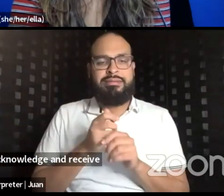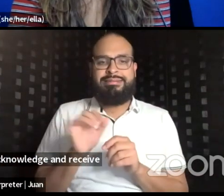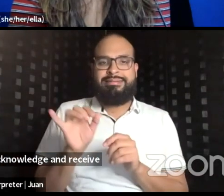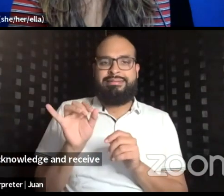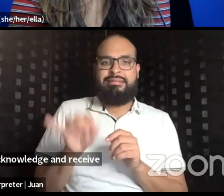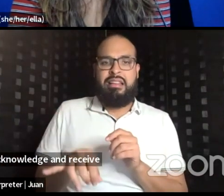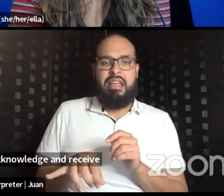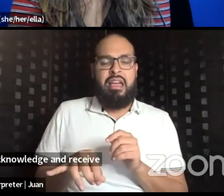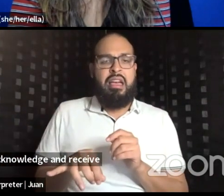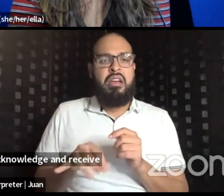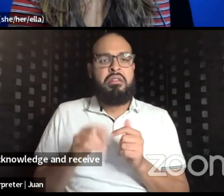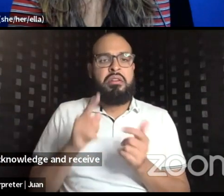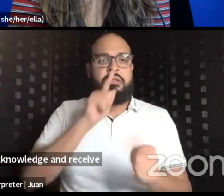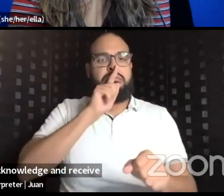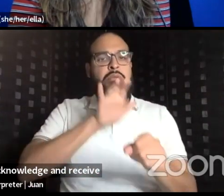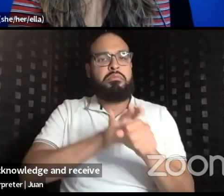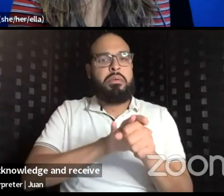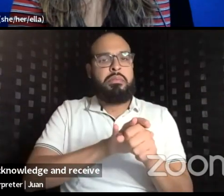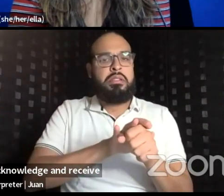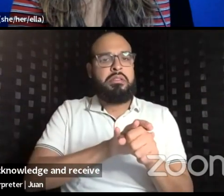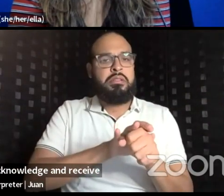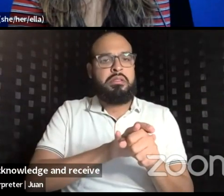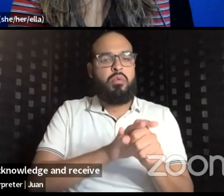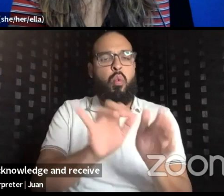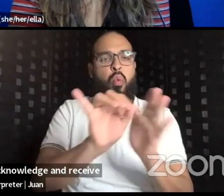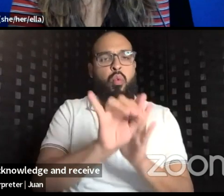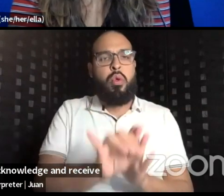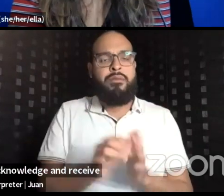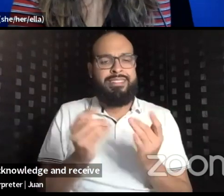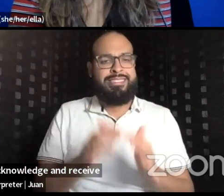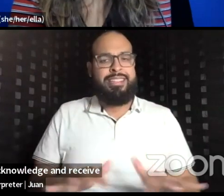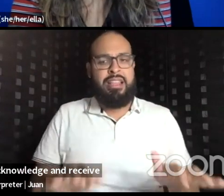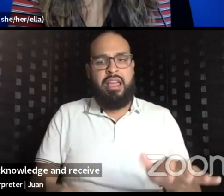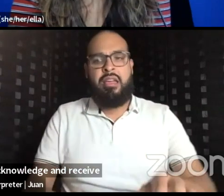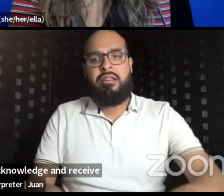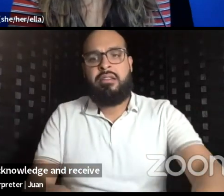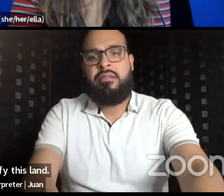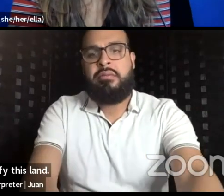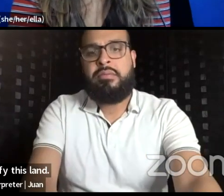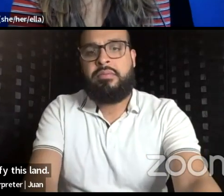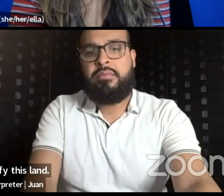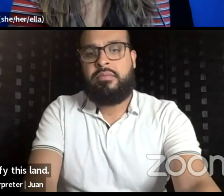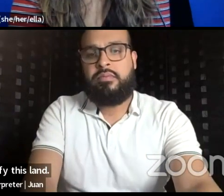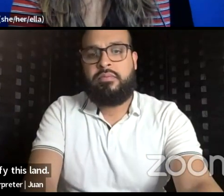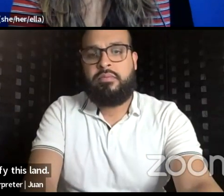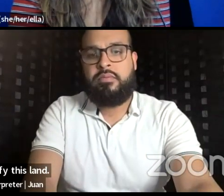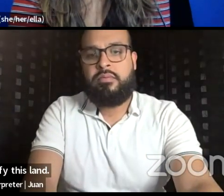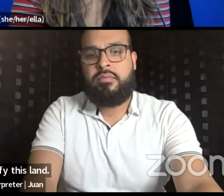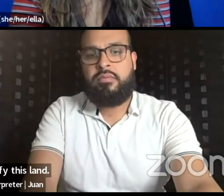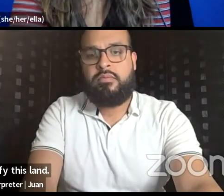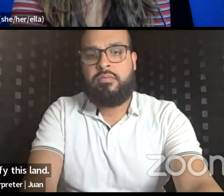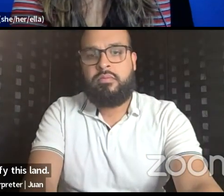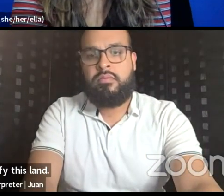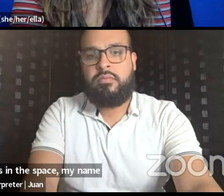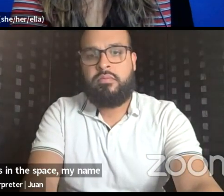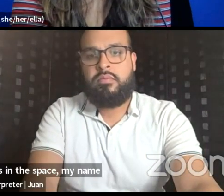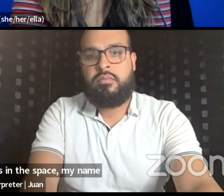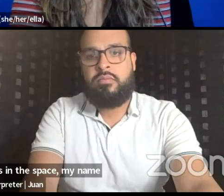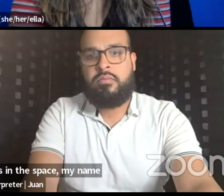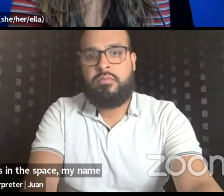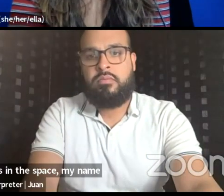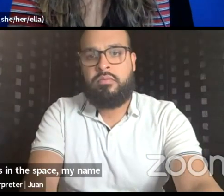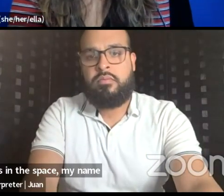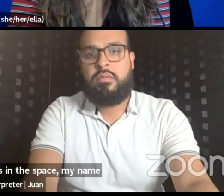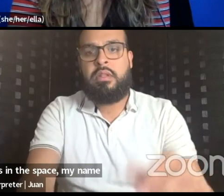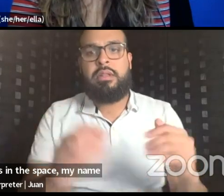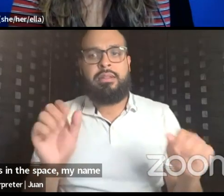that commitment to identify this land. I'd like to share community agreements in the space. My name is Rachel Spencer